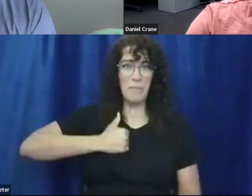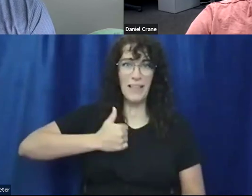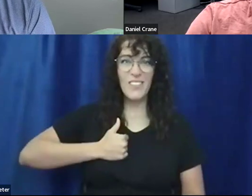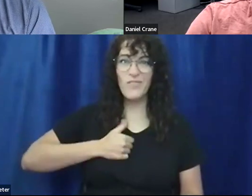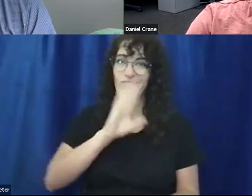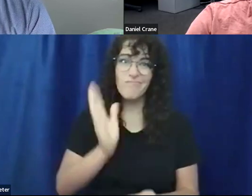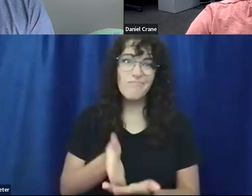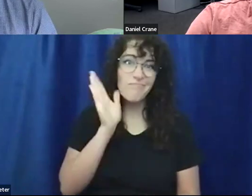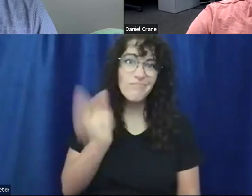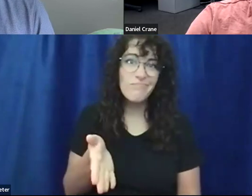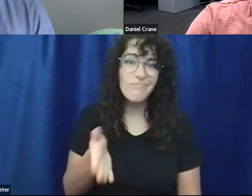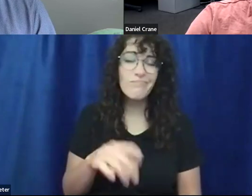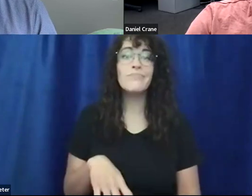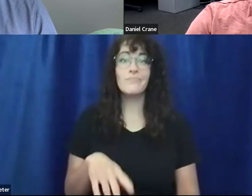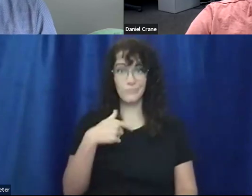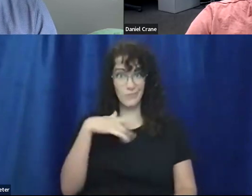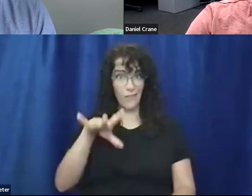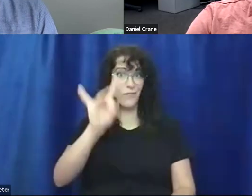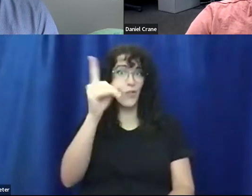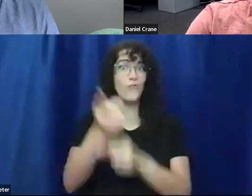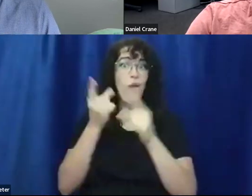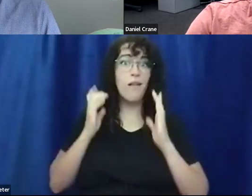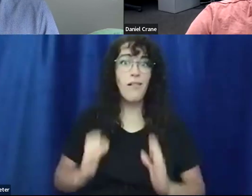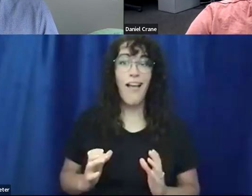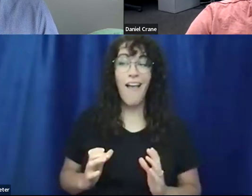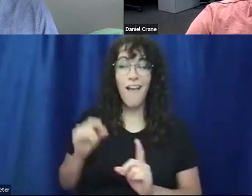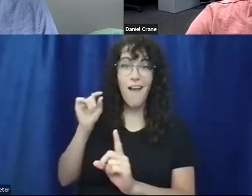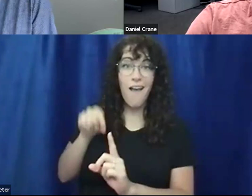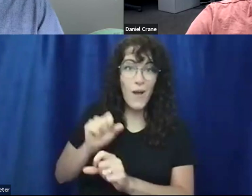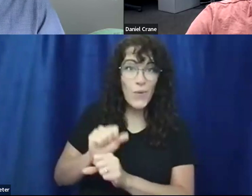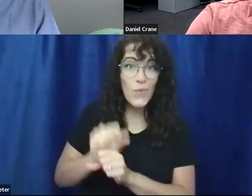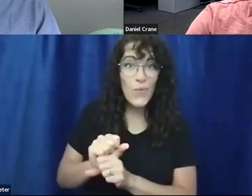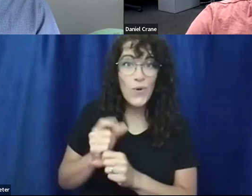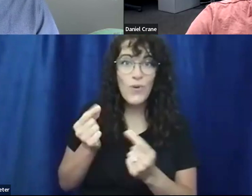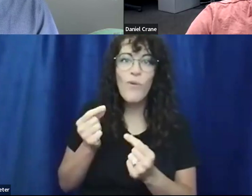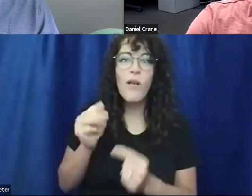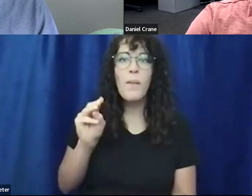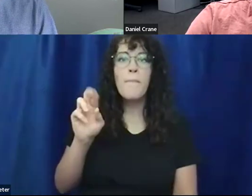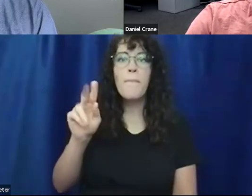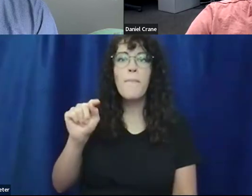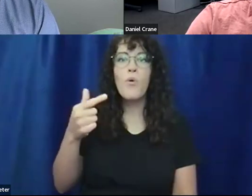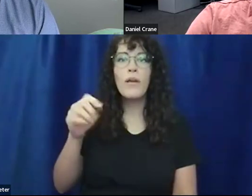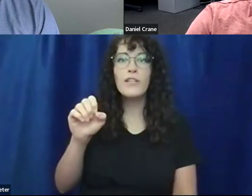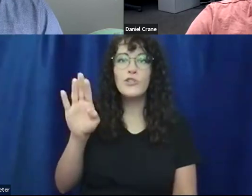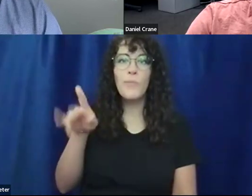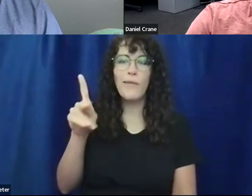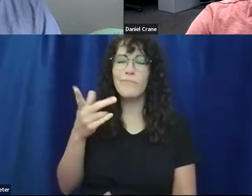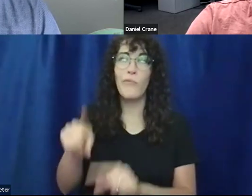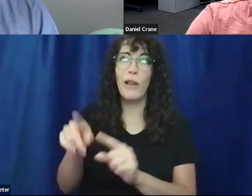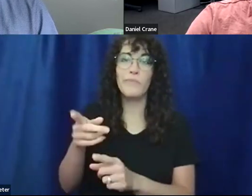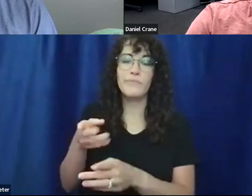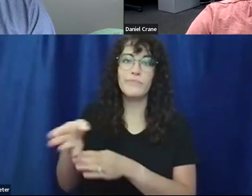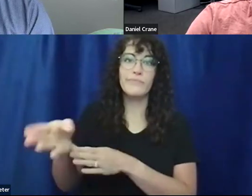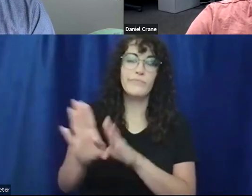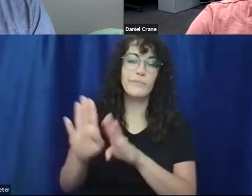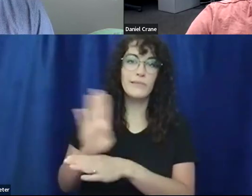Um, found the right client that that client worked in mortgage banking, random industry. Uh, they needed help with